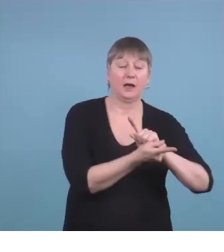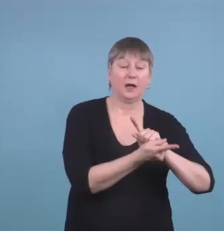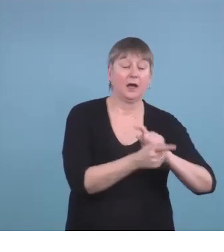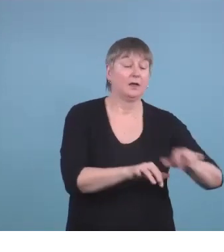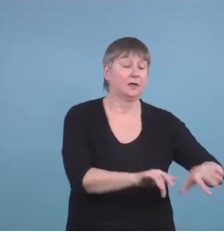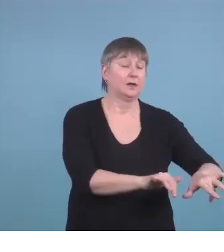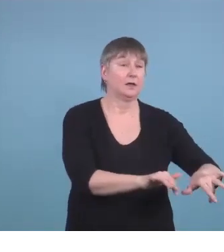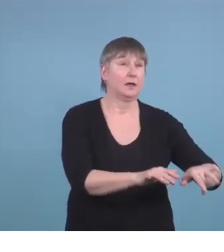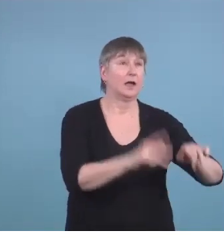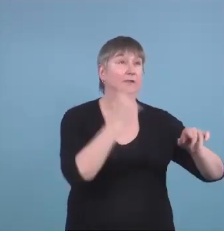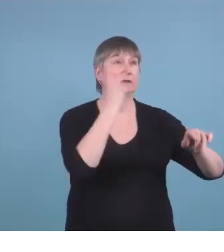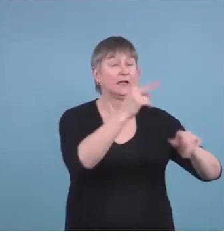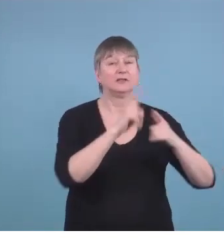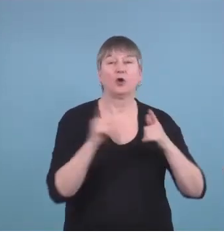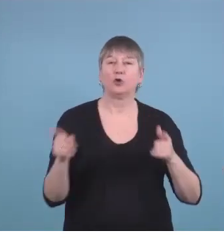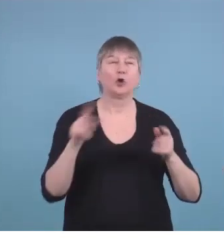time.